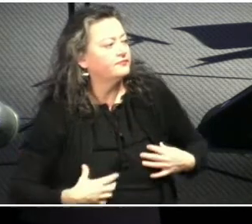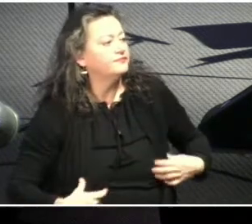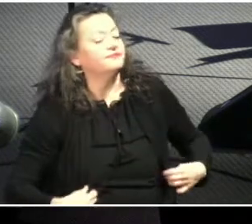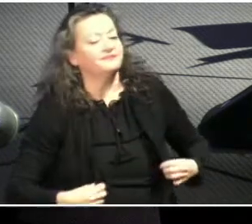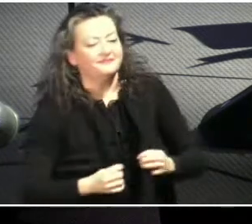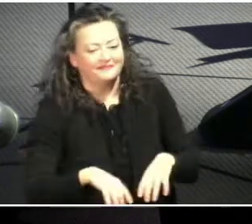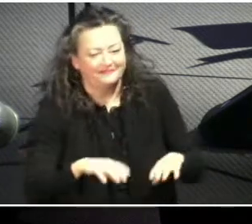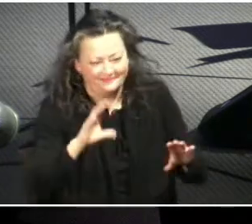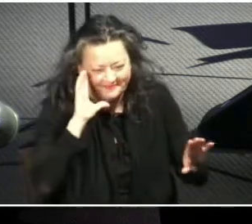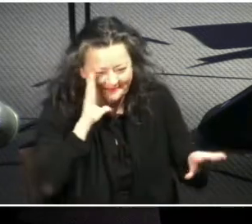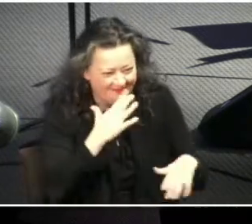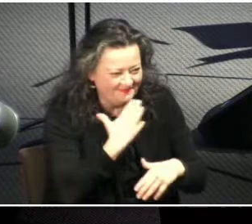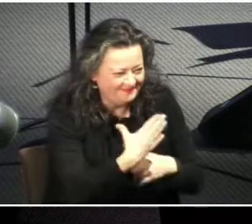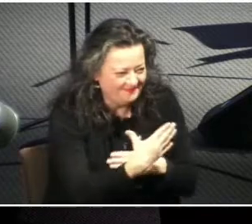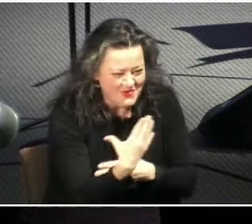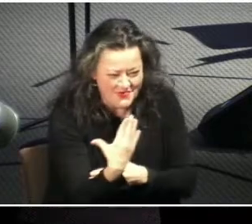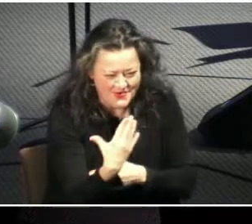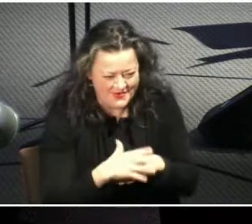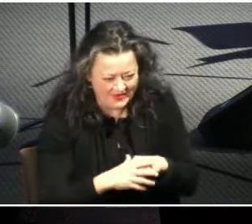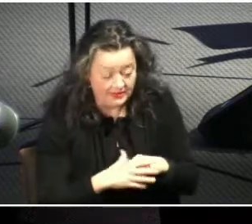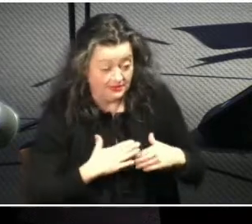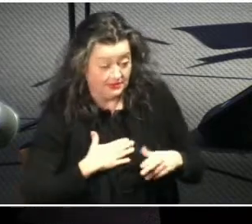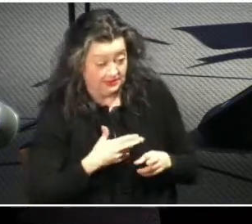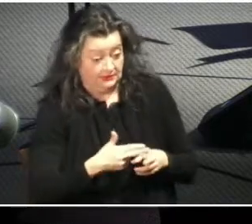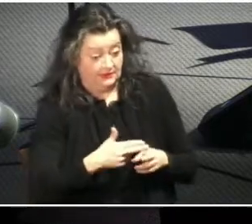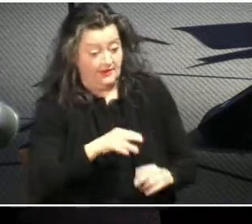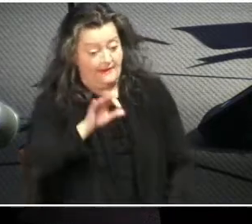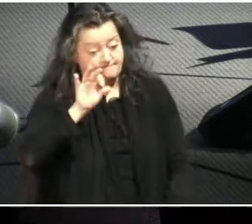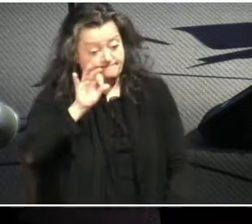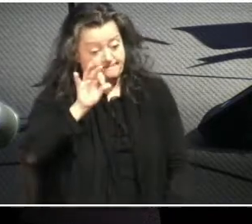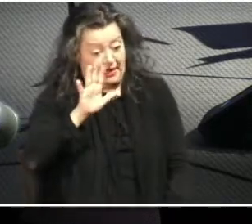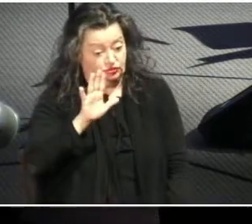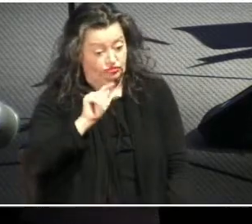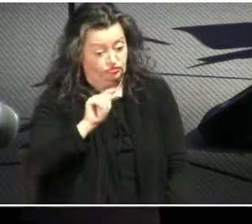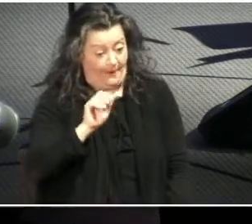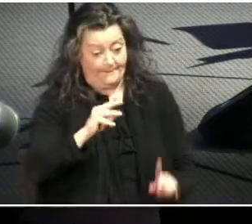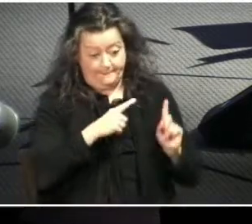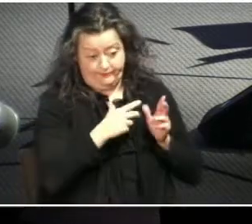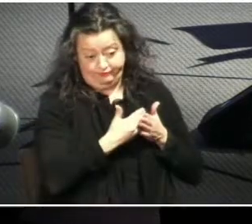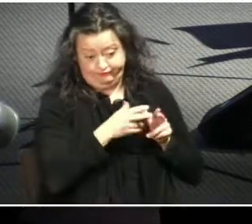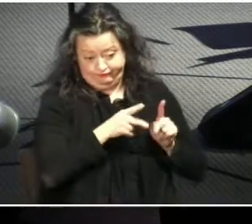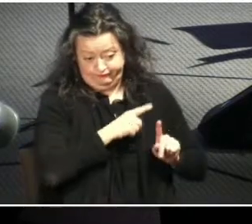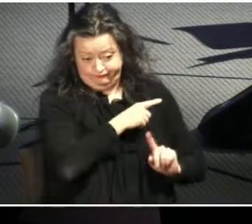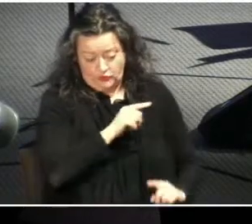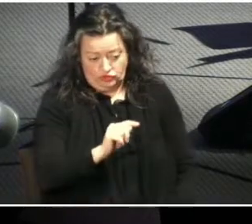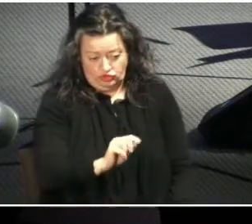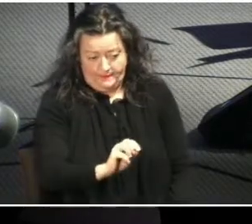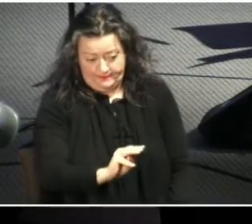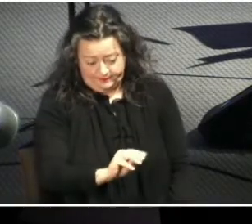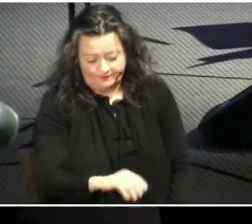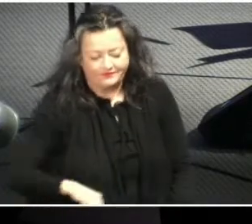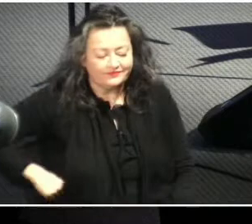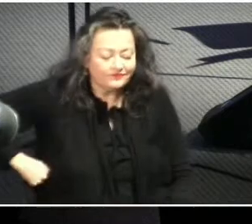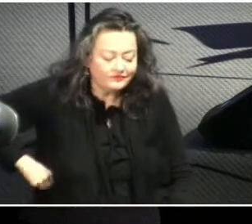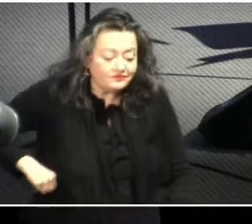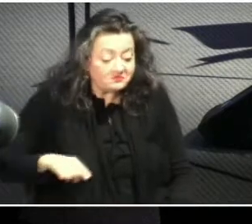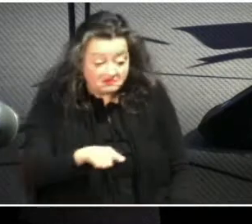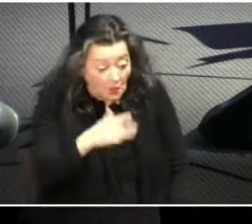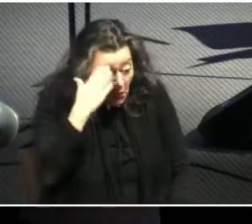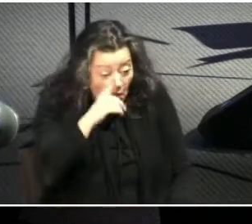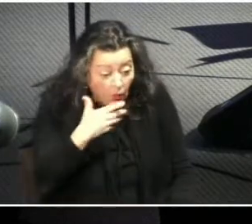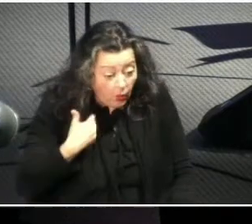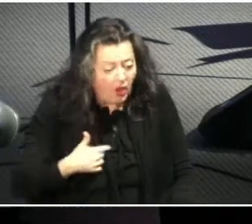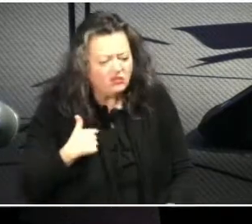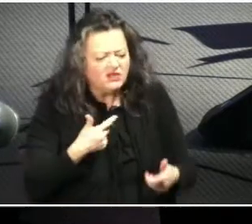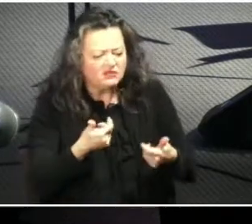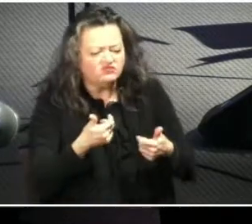well good morning everyone uh my name is pastor tom and for those of you who don't know me i am the senior pastor